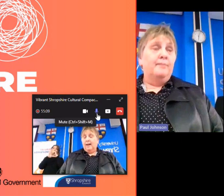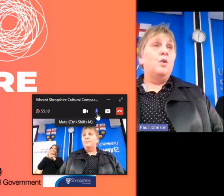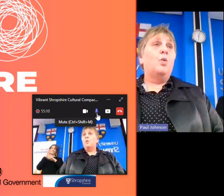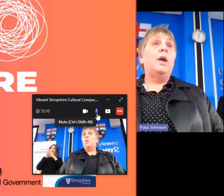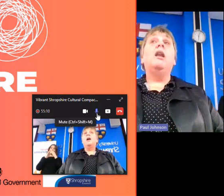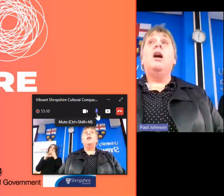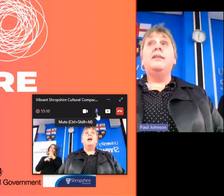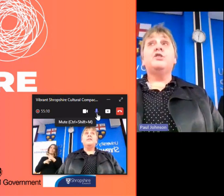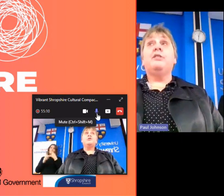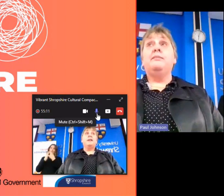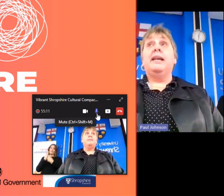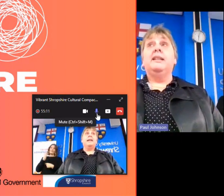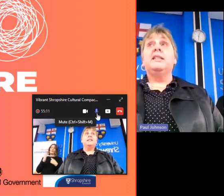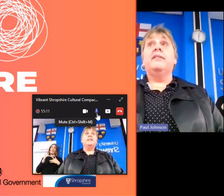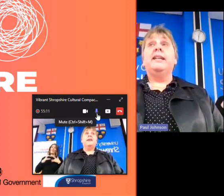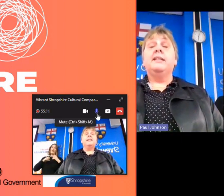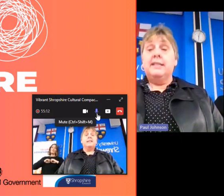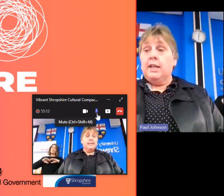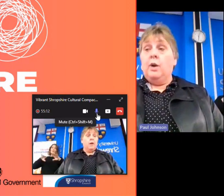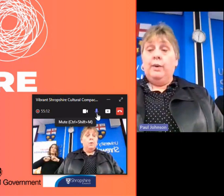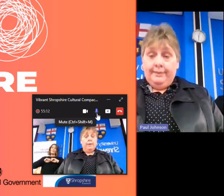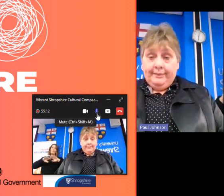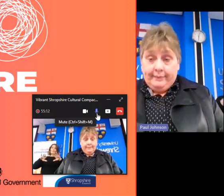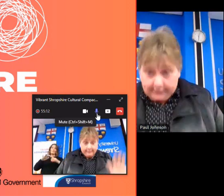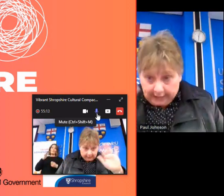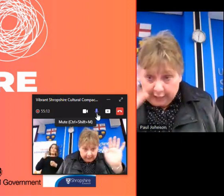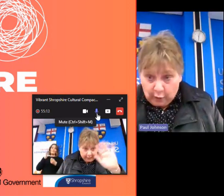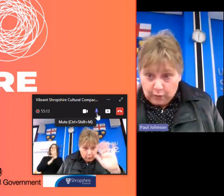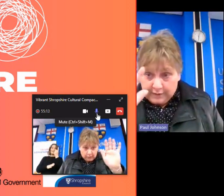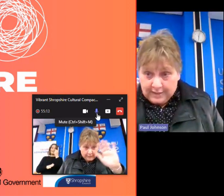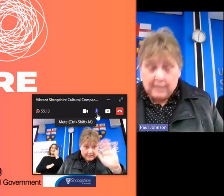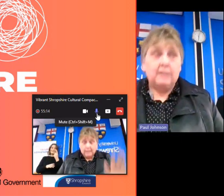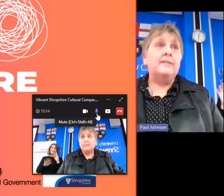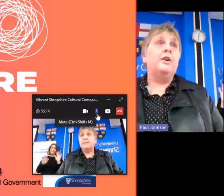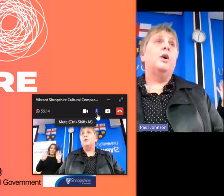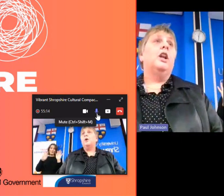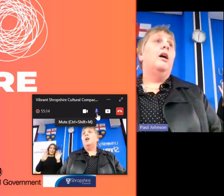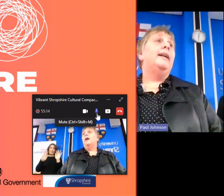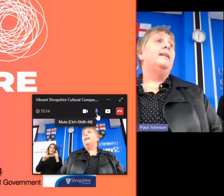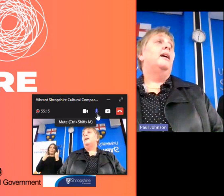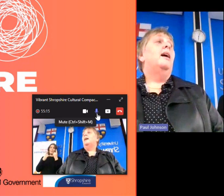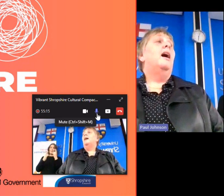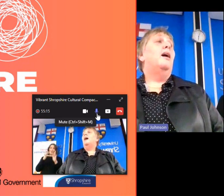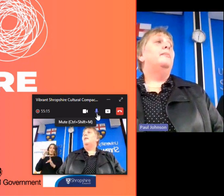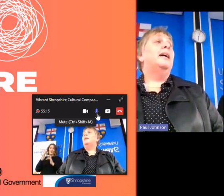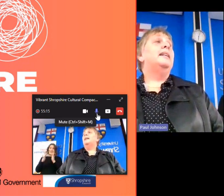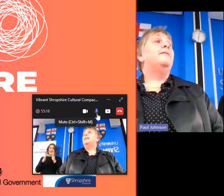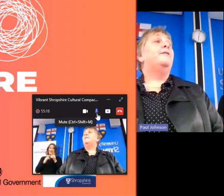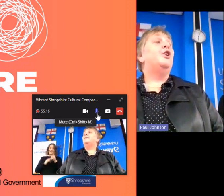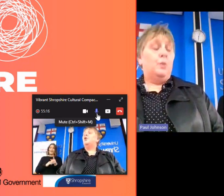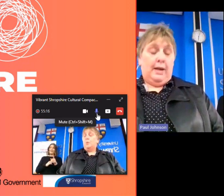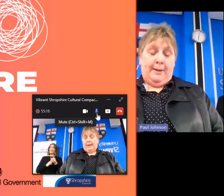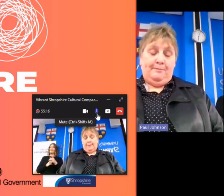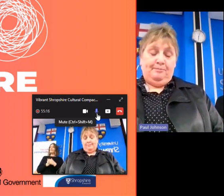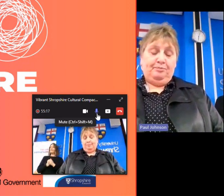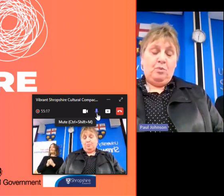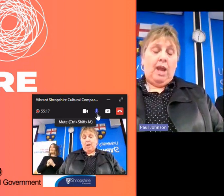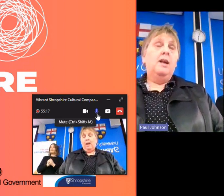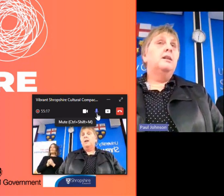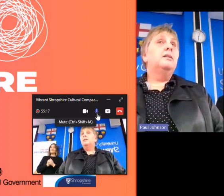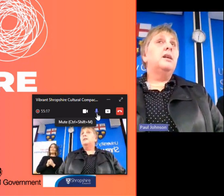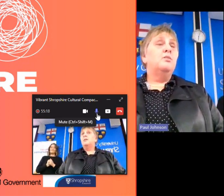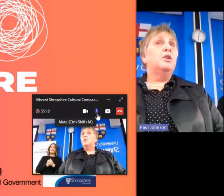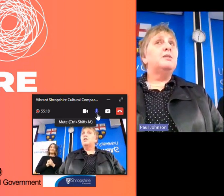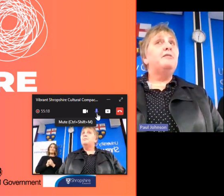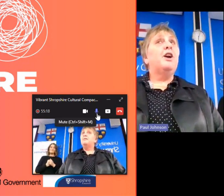um we are live streaming this event so hello to those of you online um and if you um